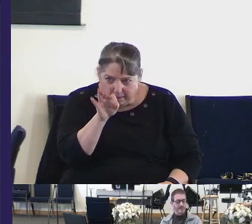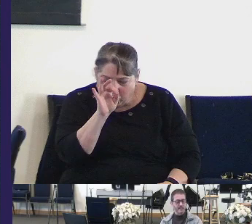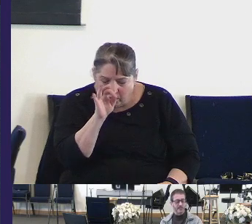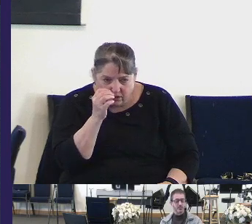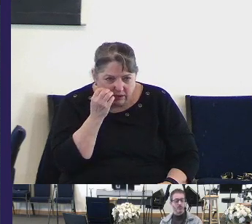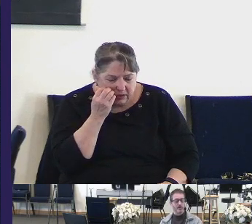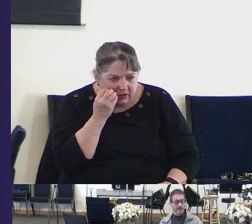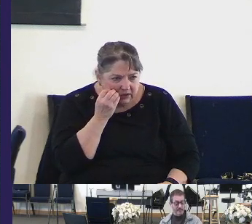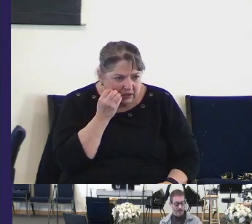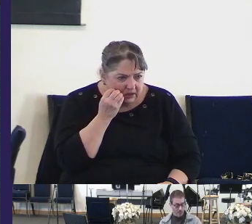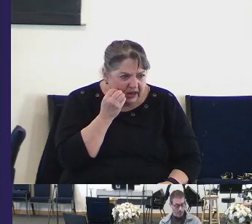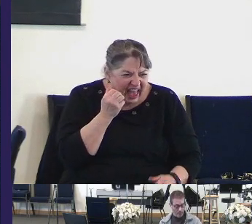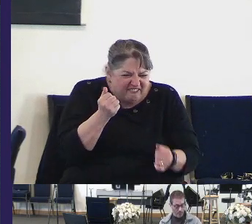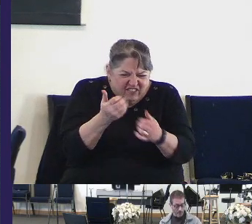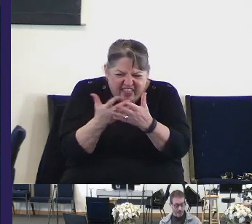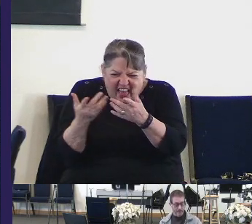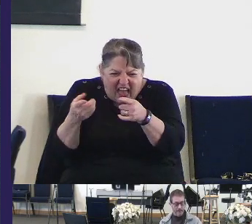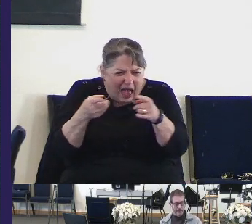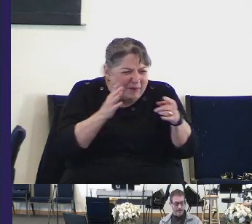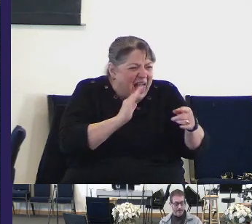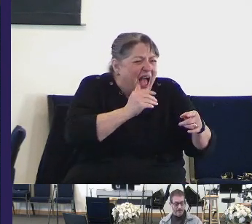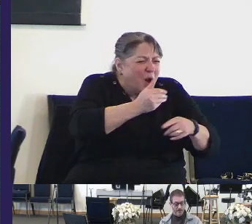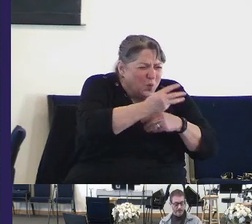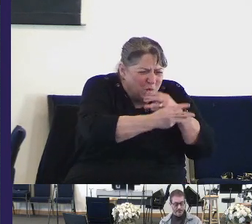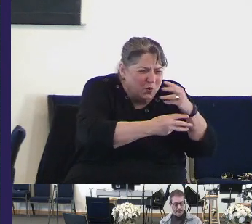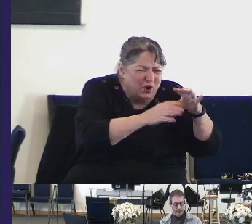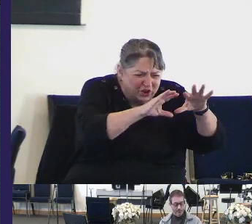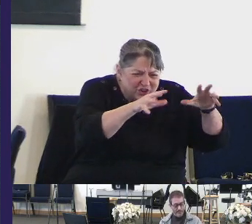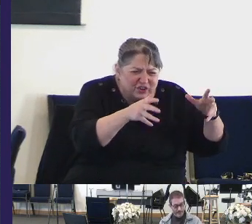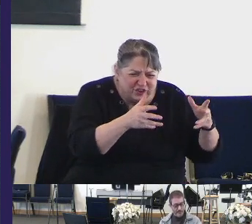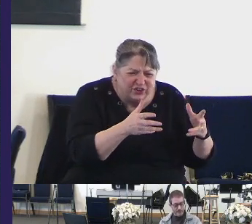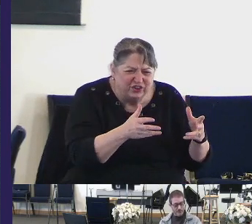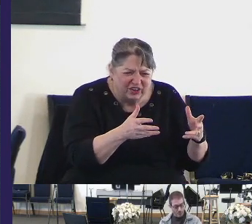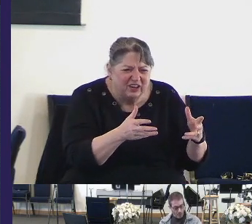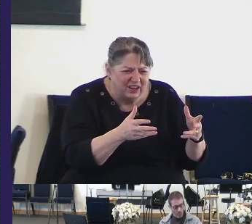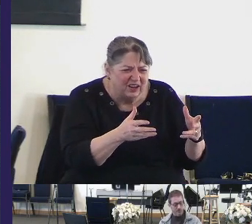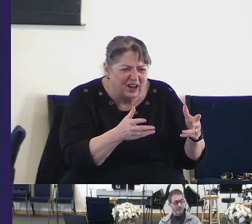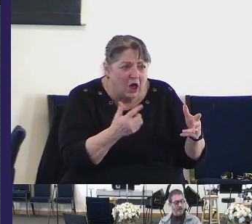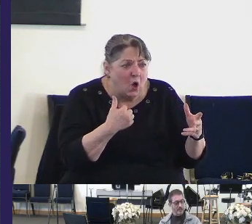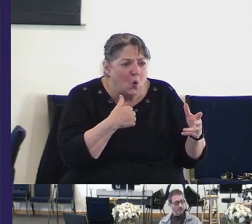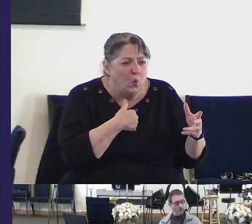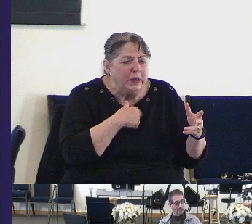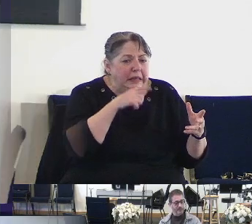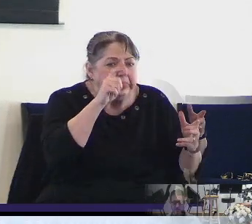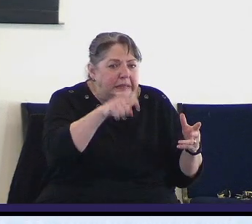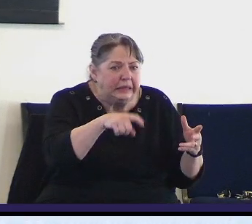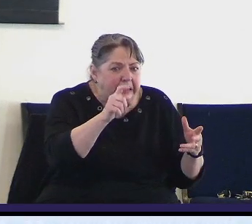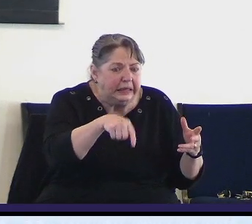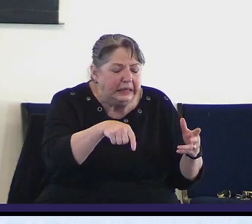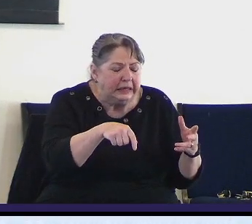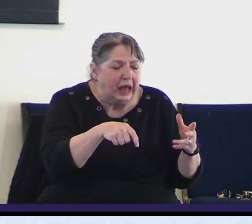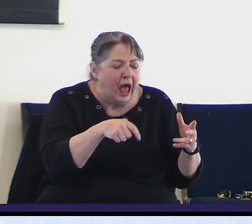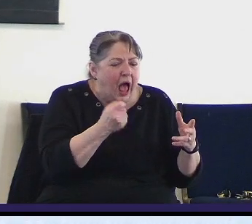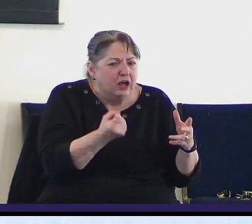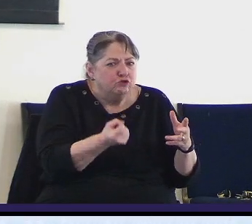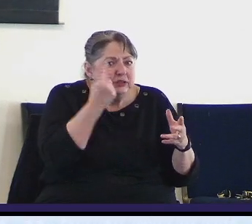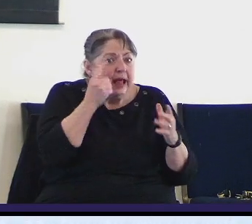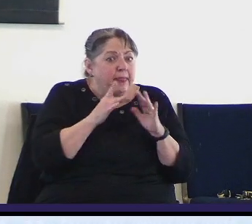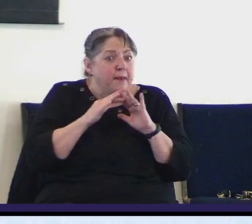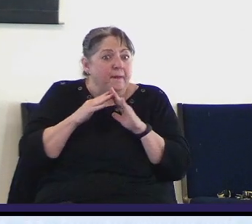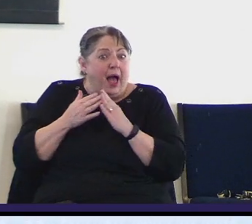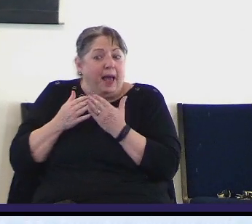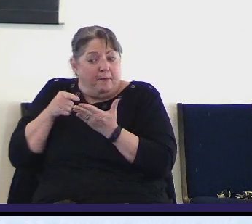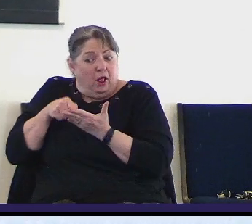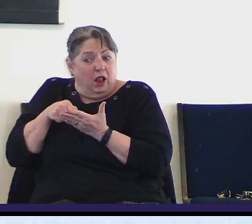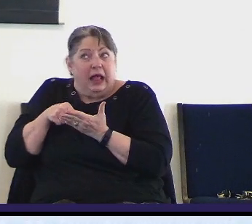everything that is going on in our world we need to draw to God's word because he has a master plan